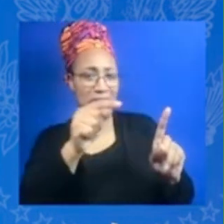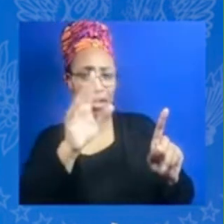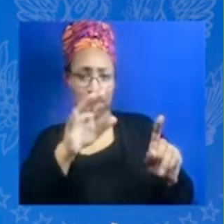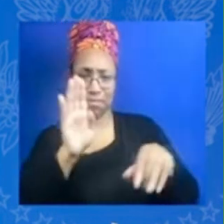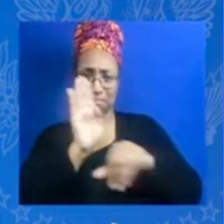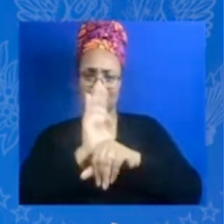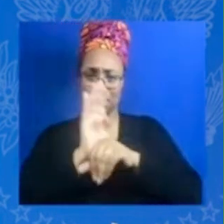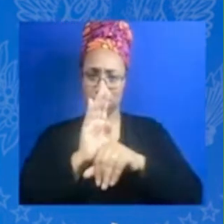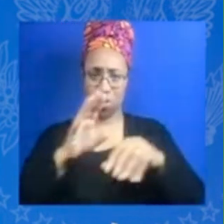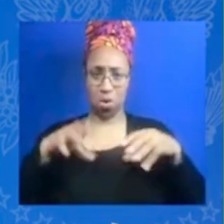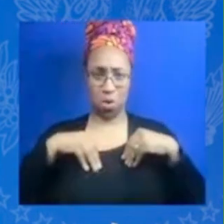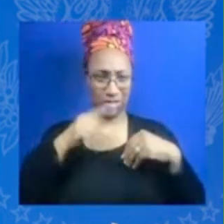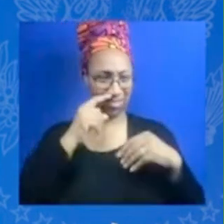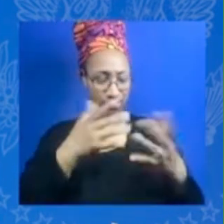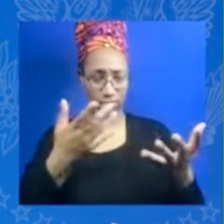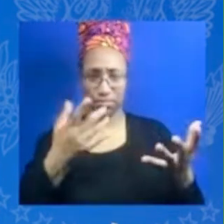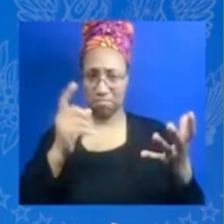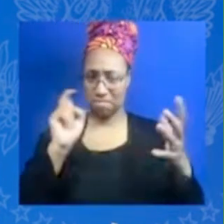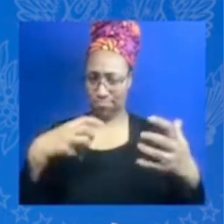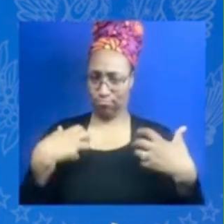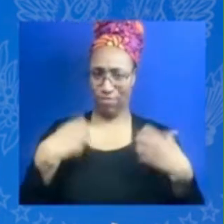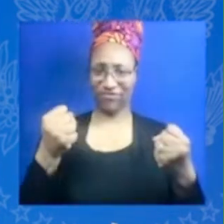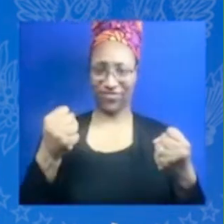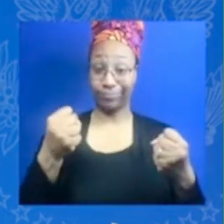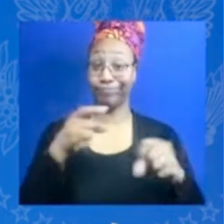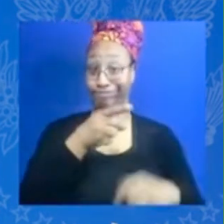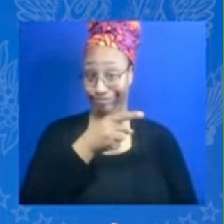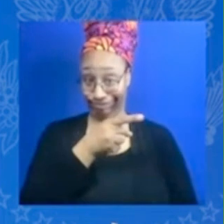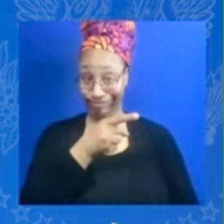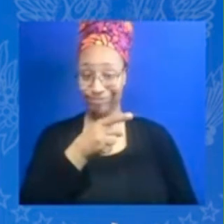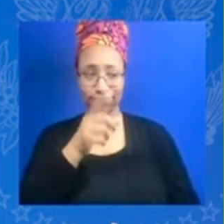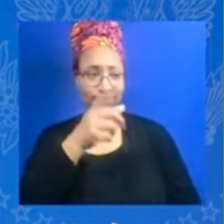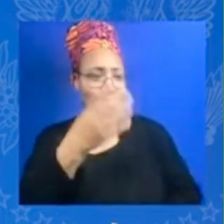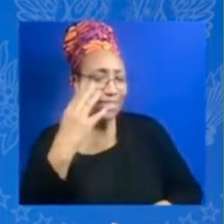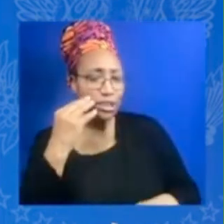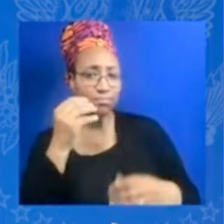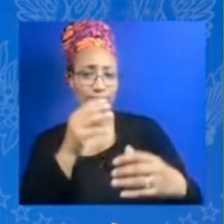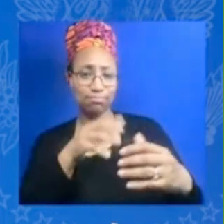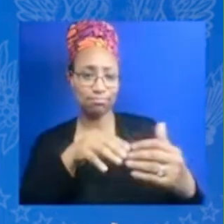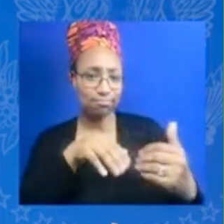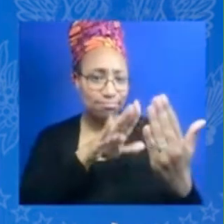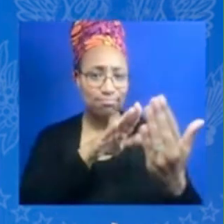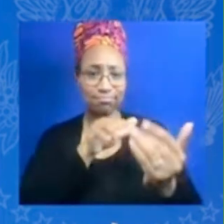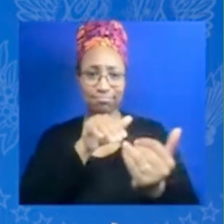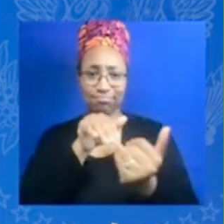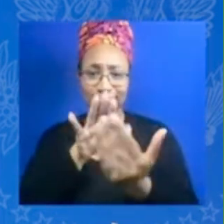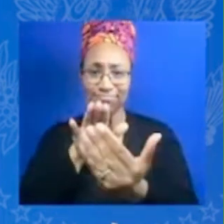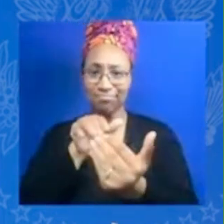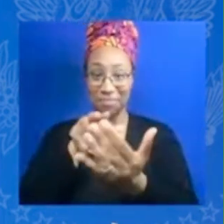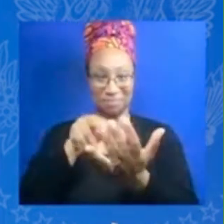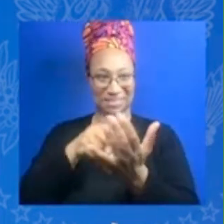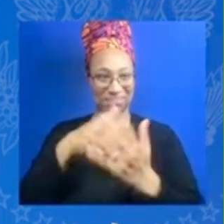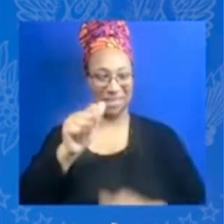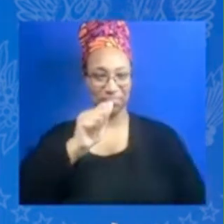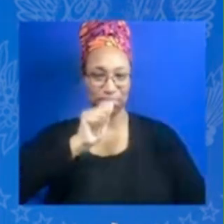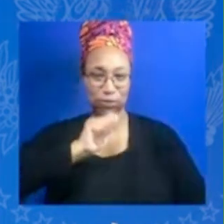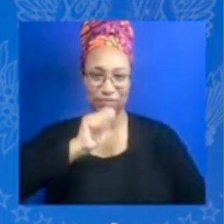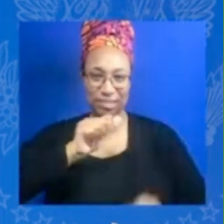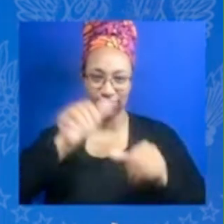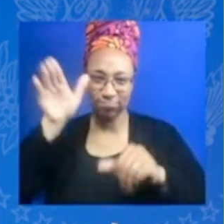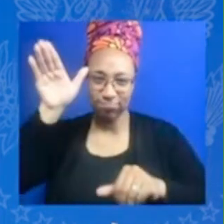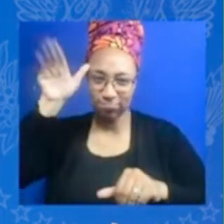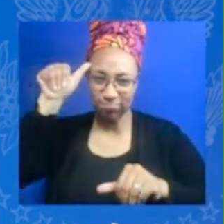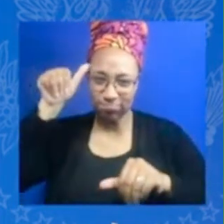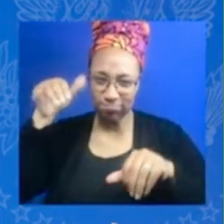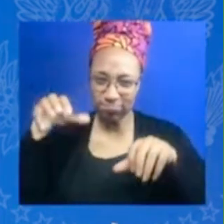emphasizing uh how the challenges meant that perseverance that strength that confidence you had to build up uh internally and uh